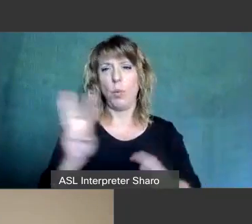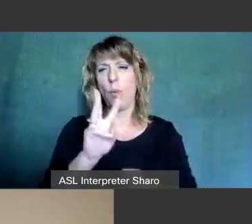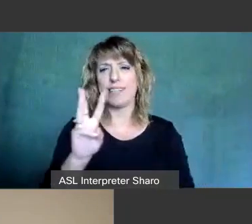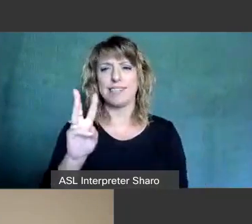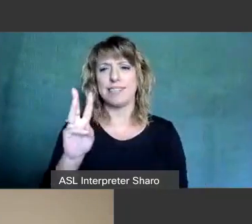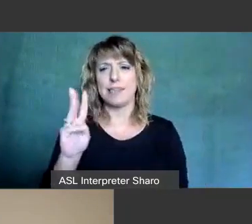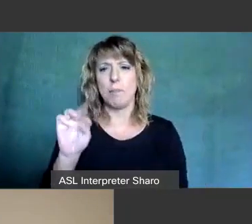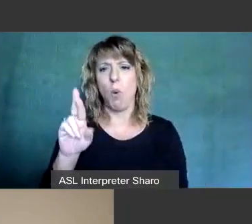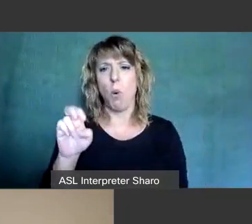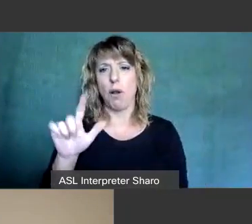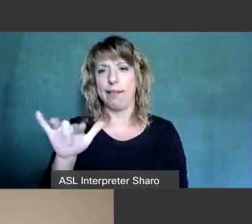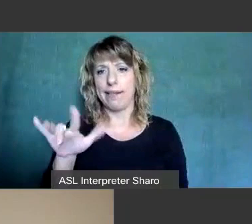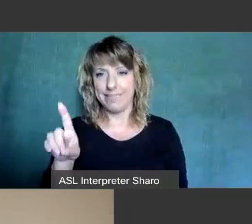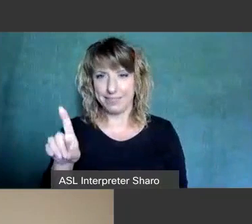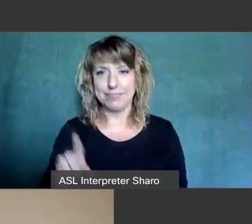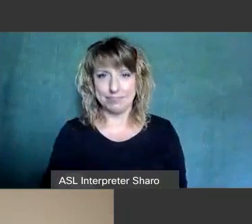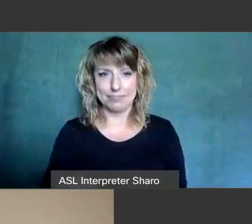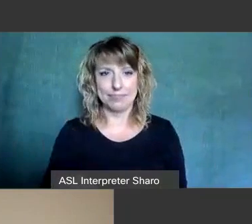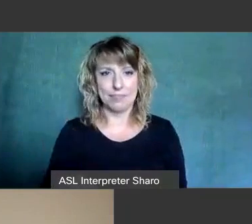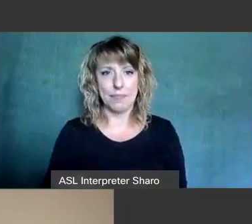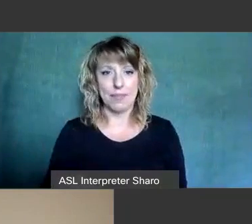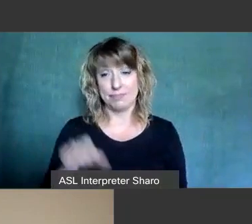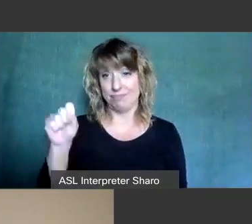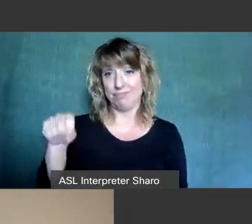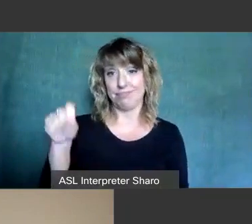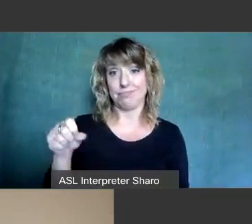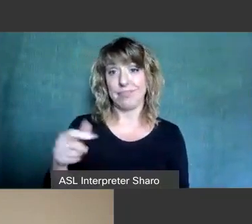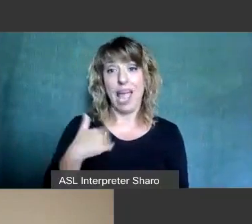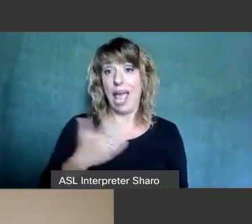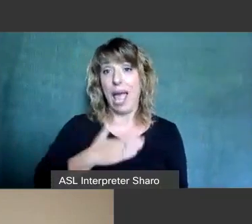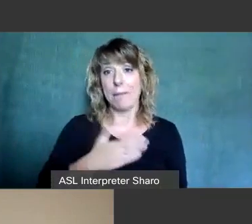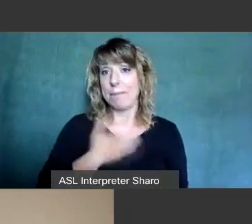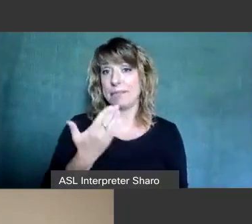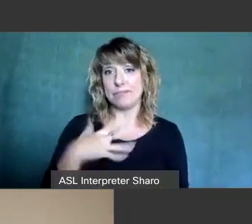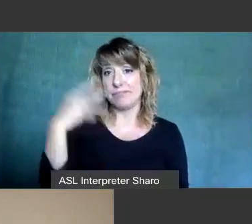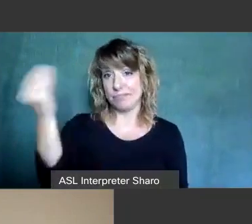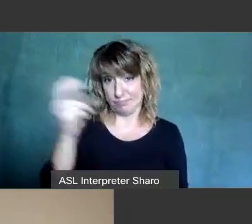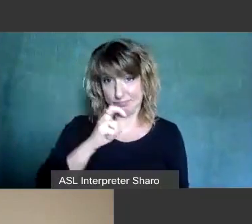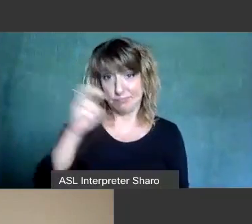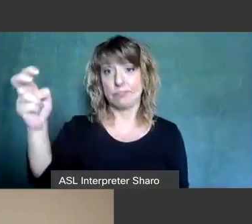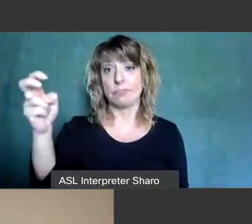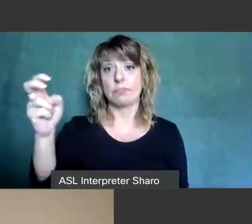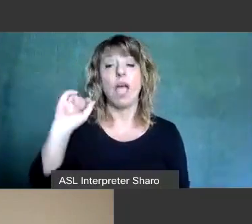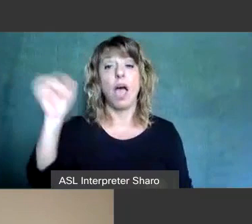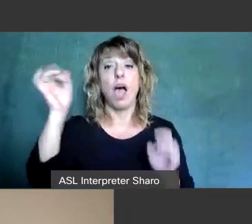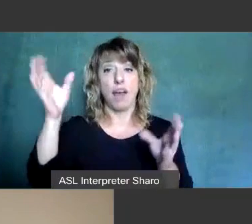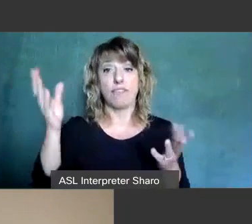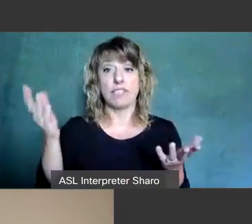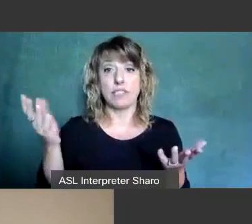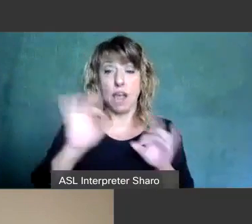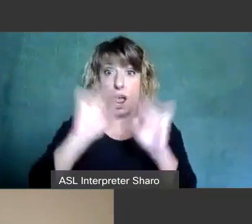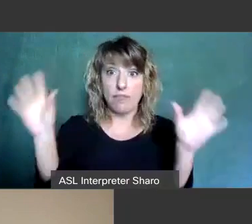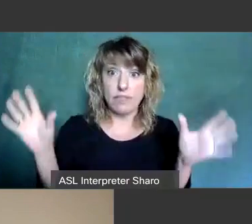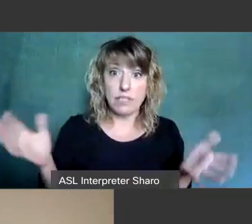uh for one uh so but yes we're i'm more than happy to go to another county that obviously you know if it's